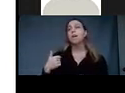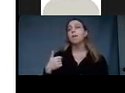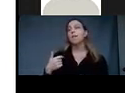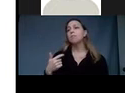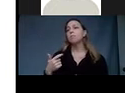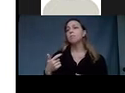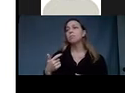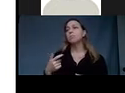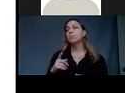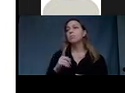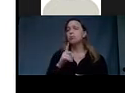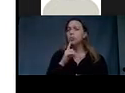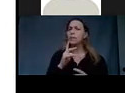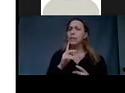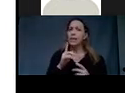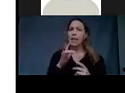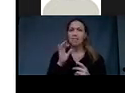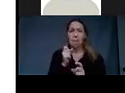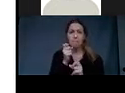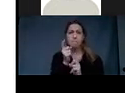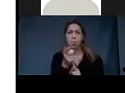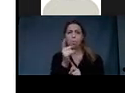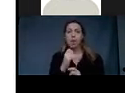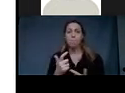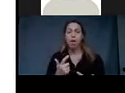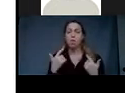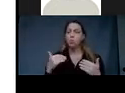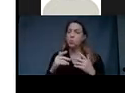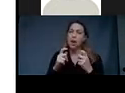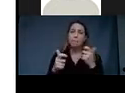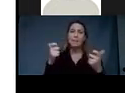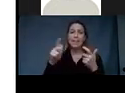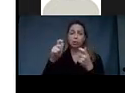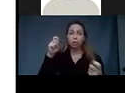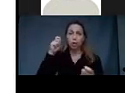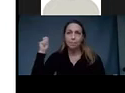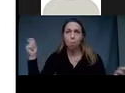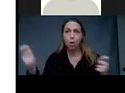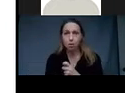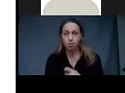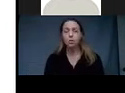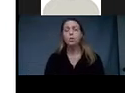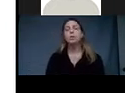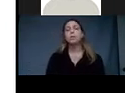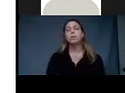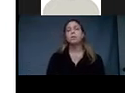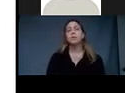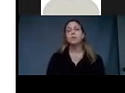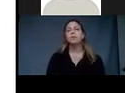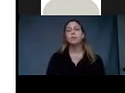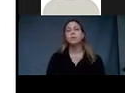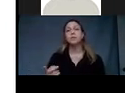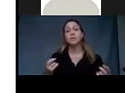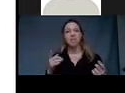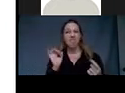major turning point in my life, kind of the beginning, the middle, and the end. And this was going on during these